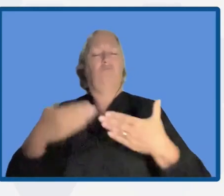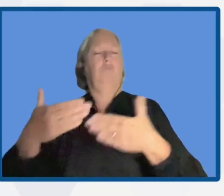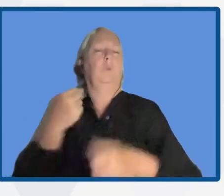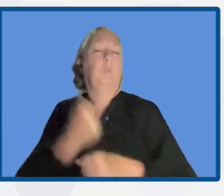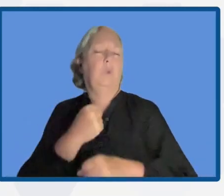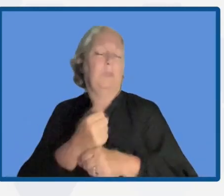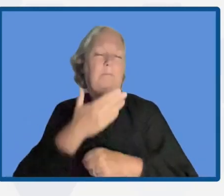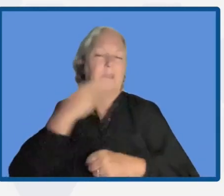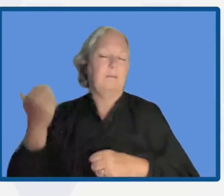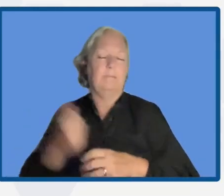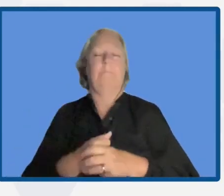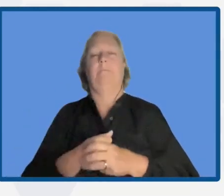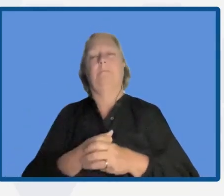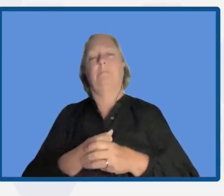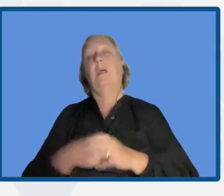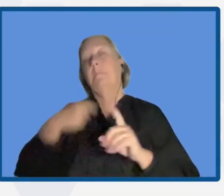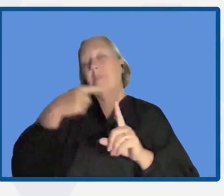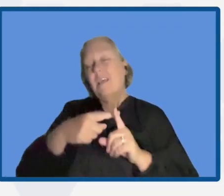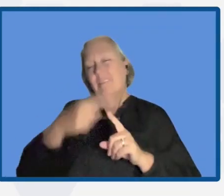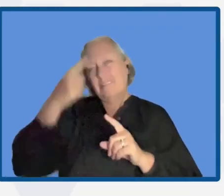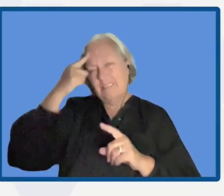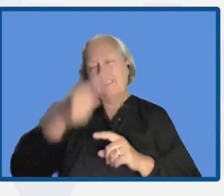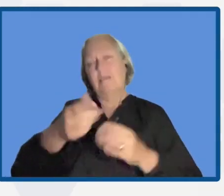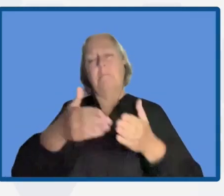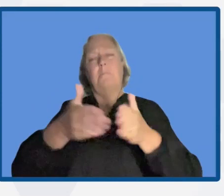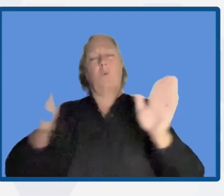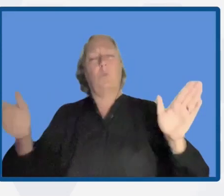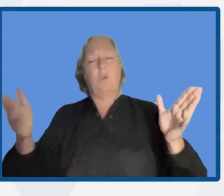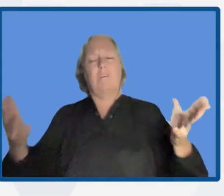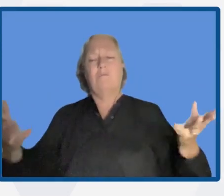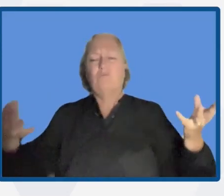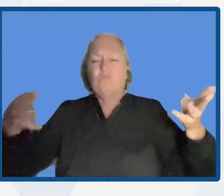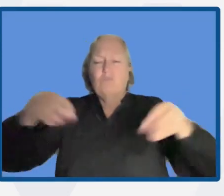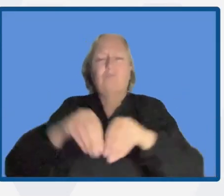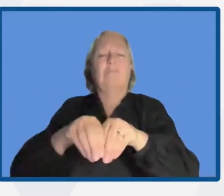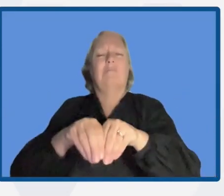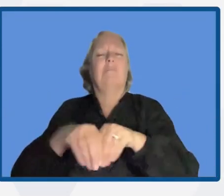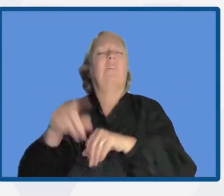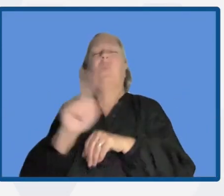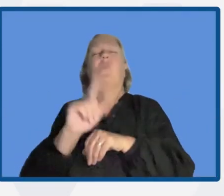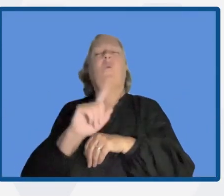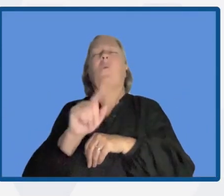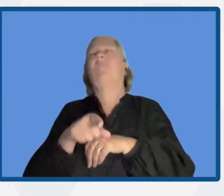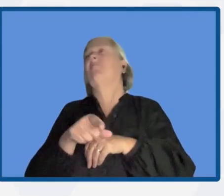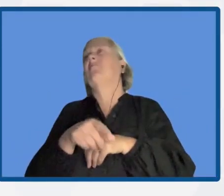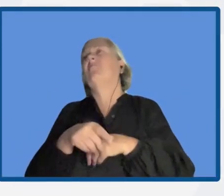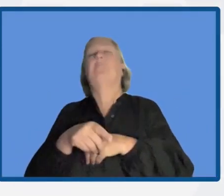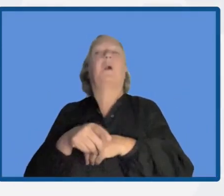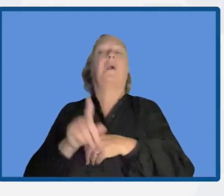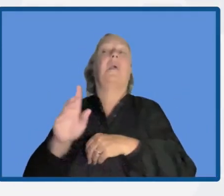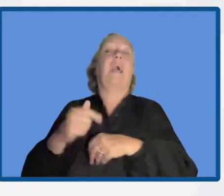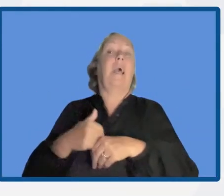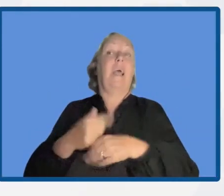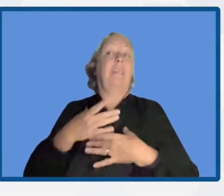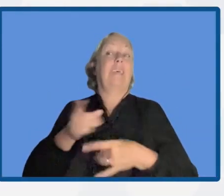into account broader participation of individuals, not invite only the ones we like. We should